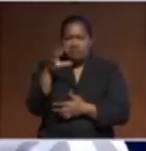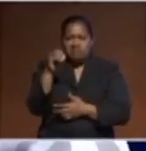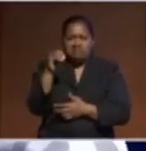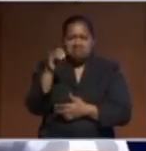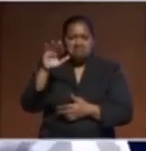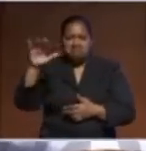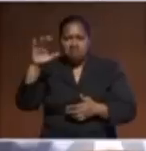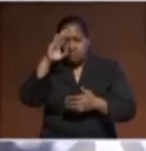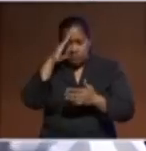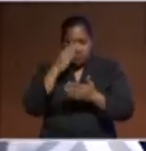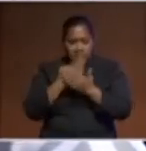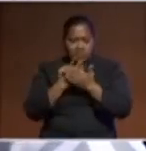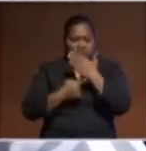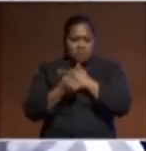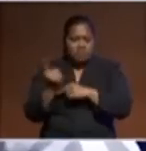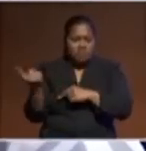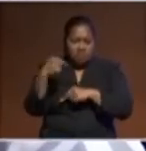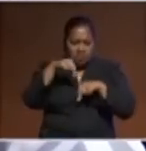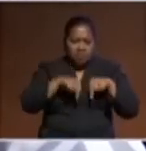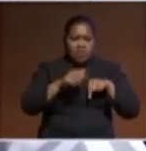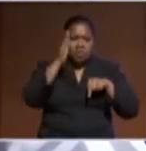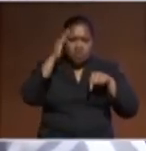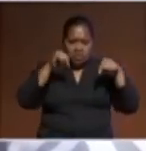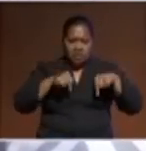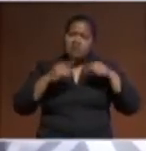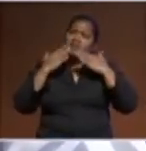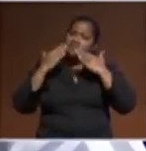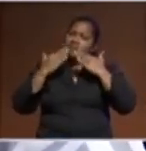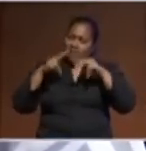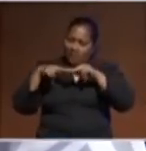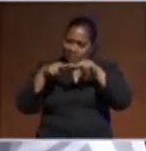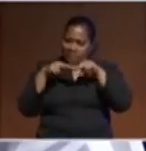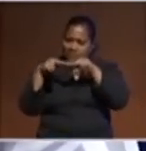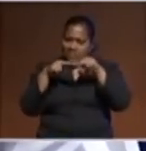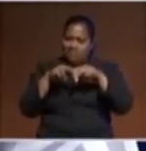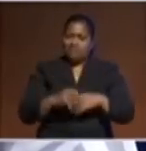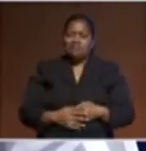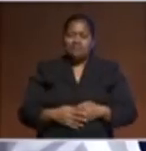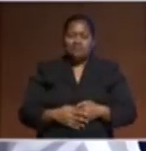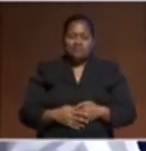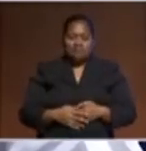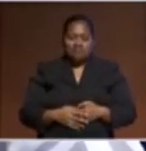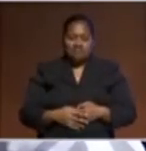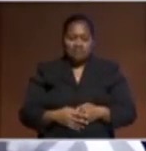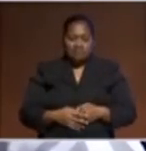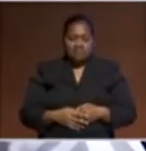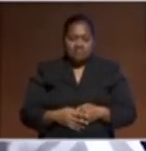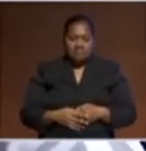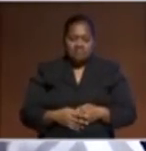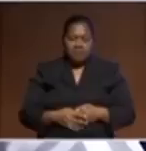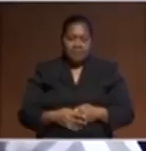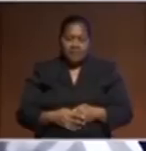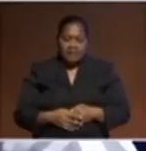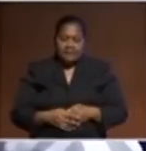going to school here. And so thanks to Fiji for being a gracious host here. But